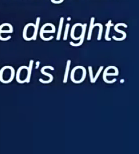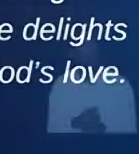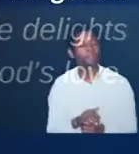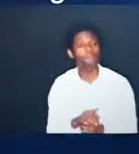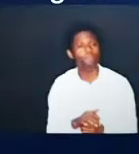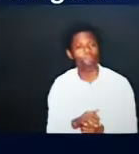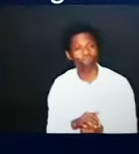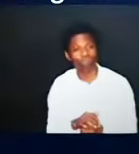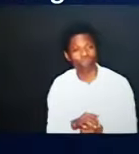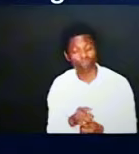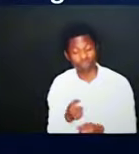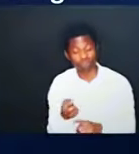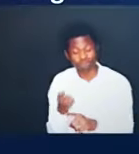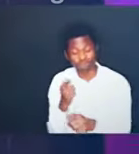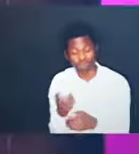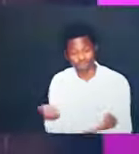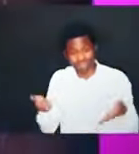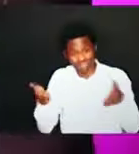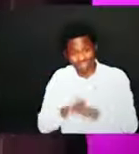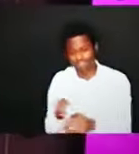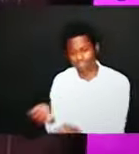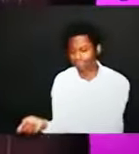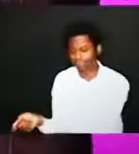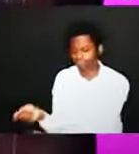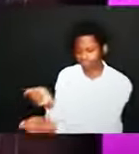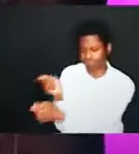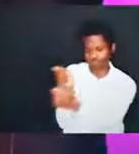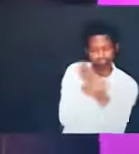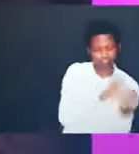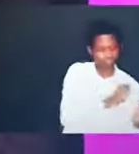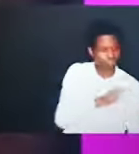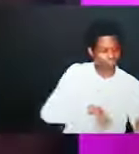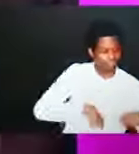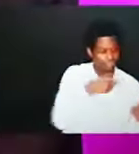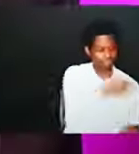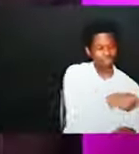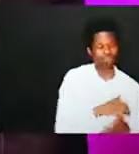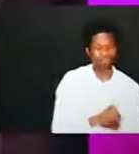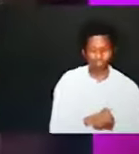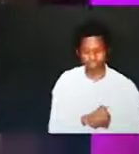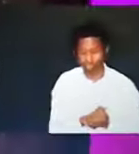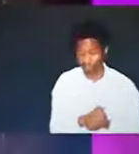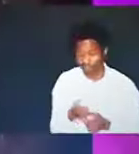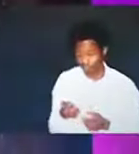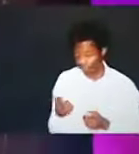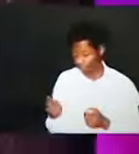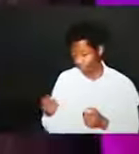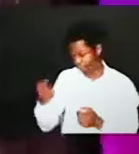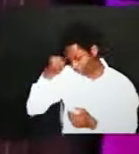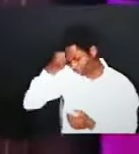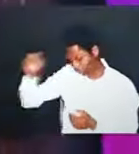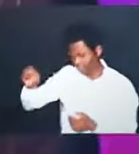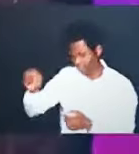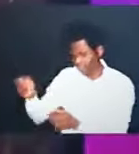from death to life from disobedience to saints of God